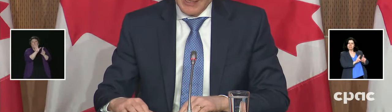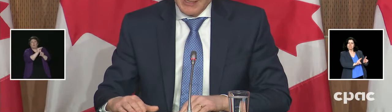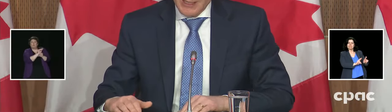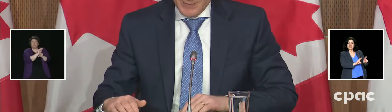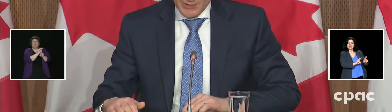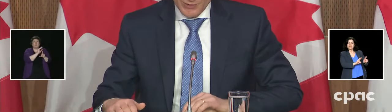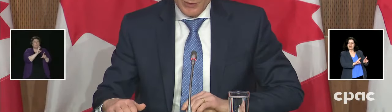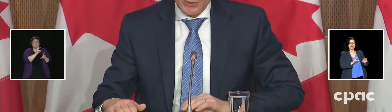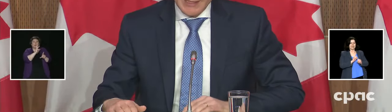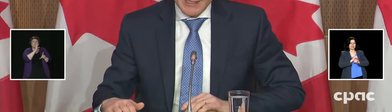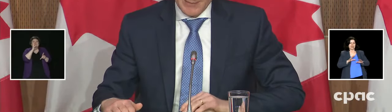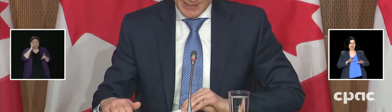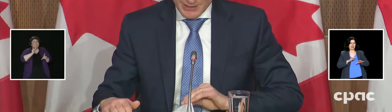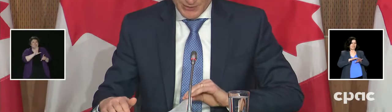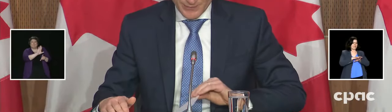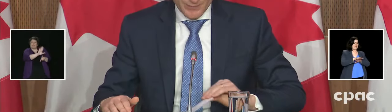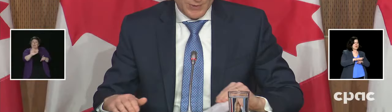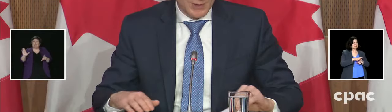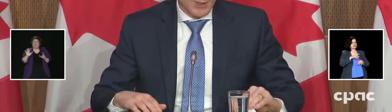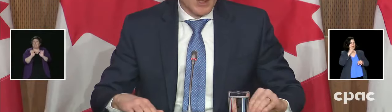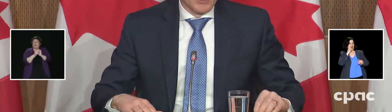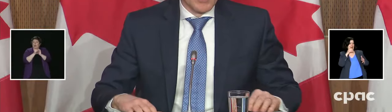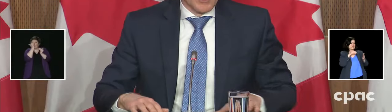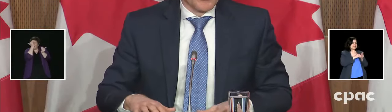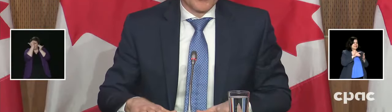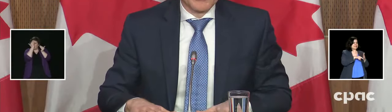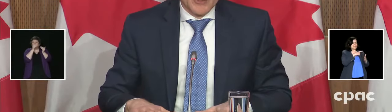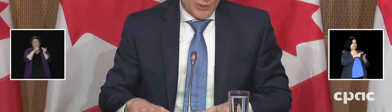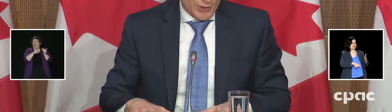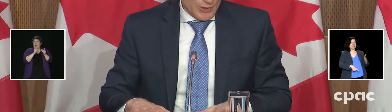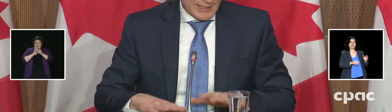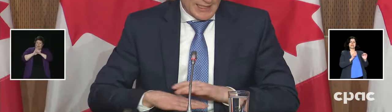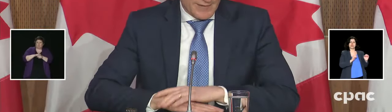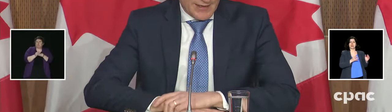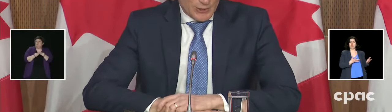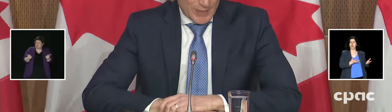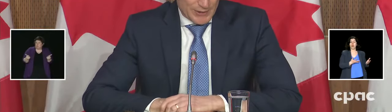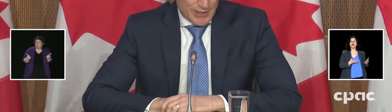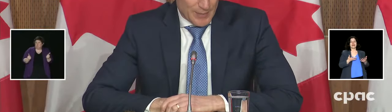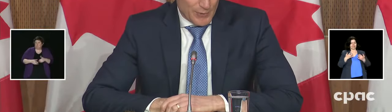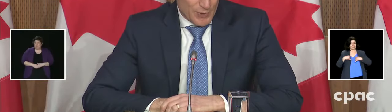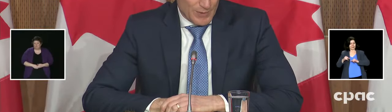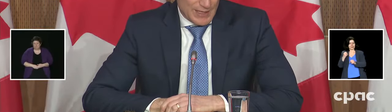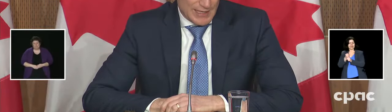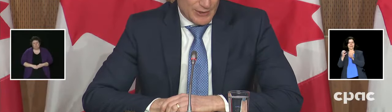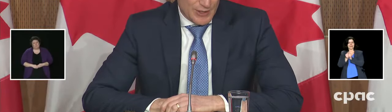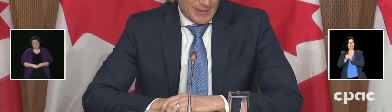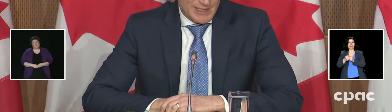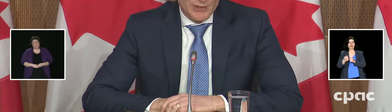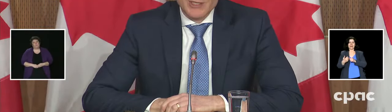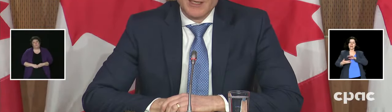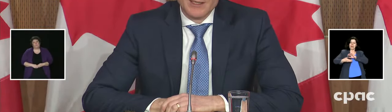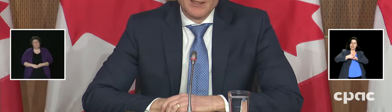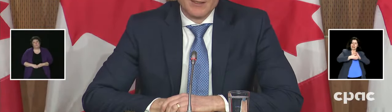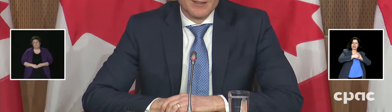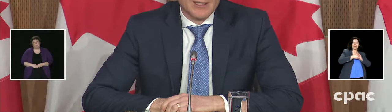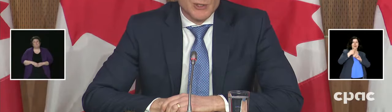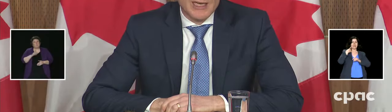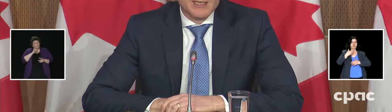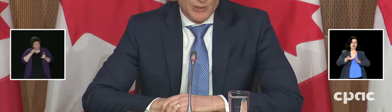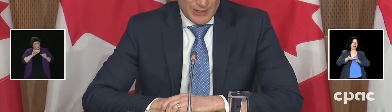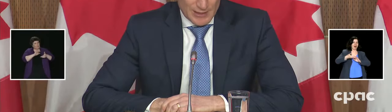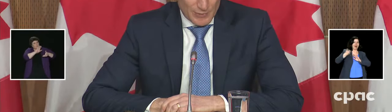of racism or discrimination. We will therefore continue to work with our partners to solve the gaps in terms of health,